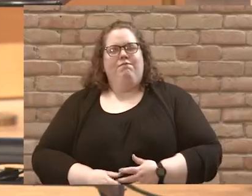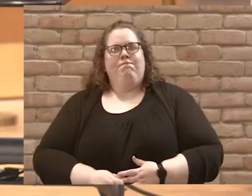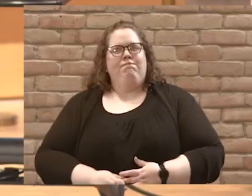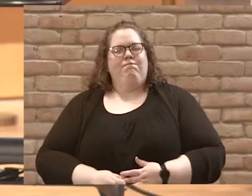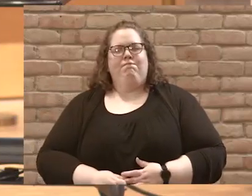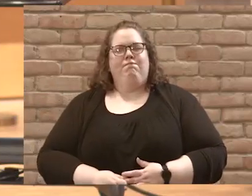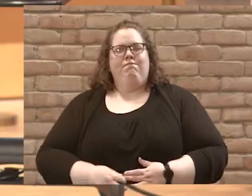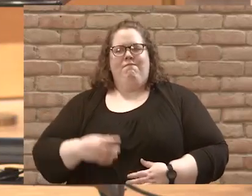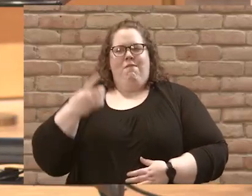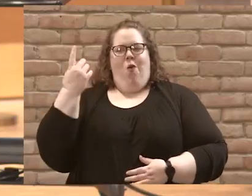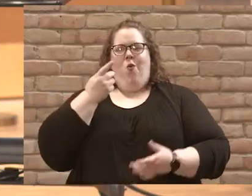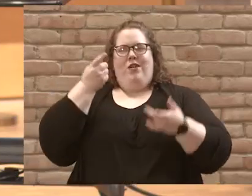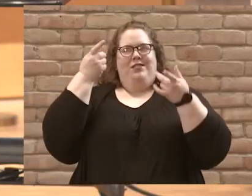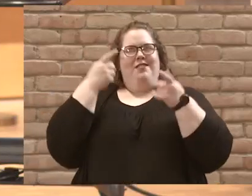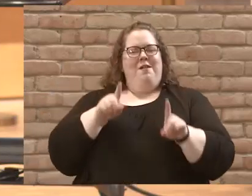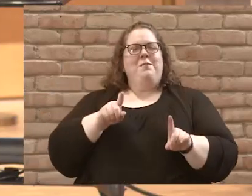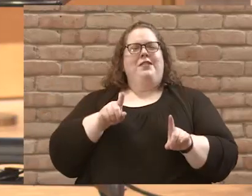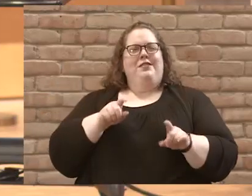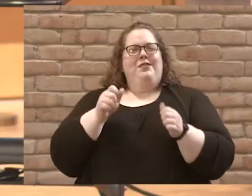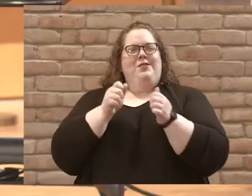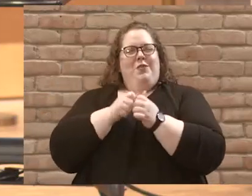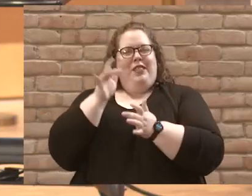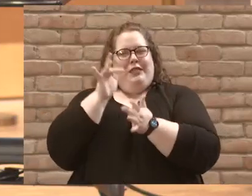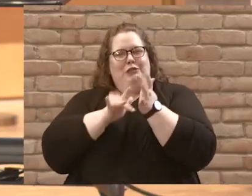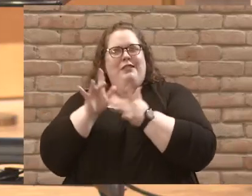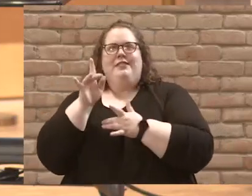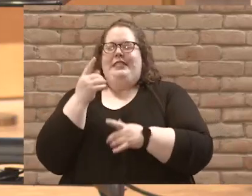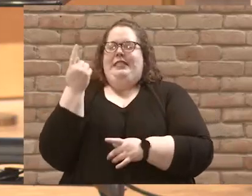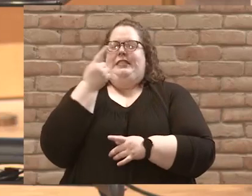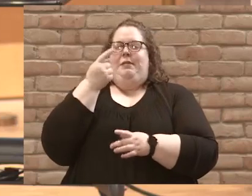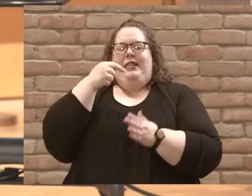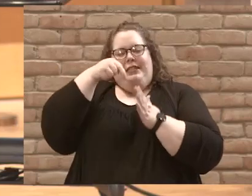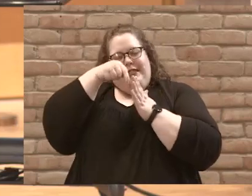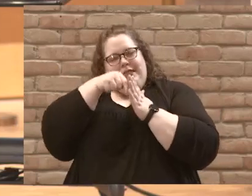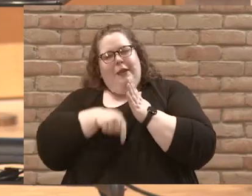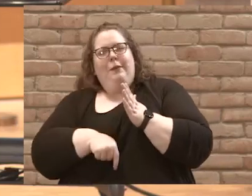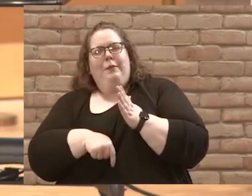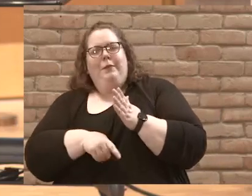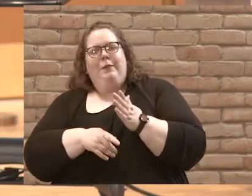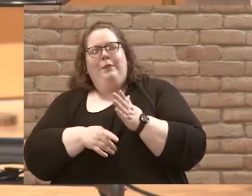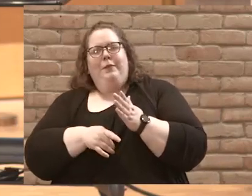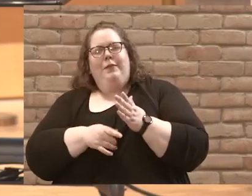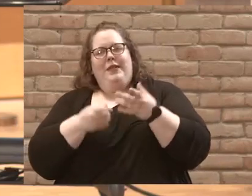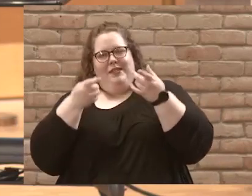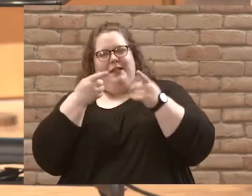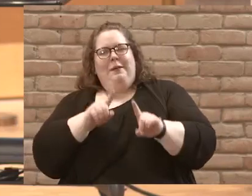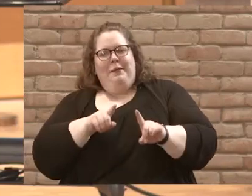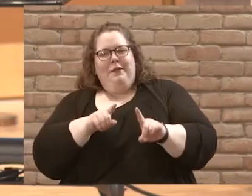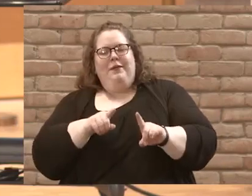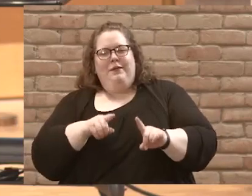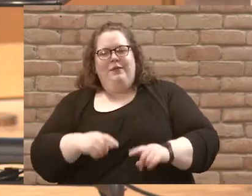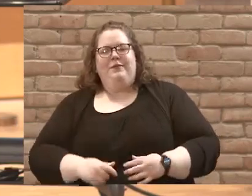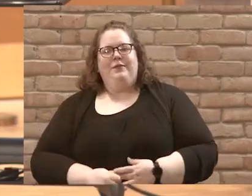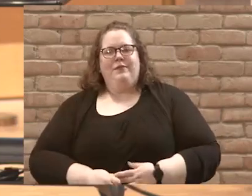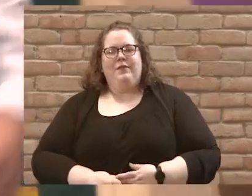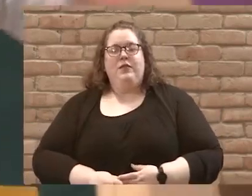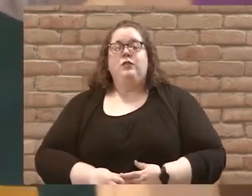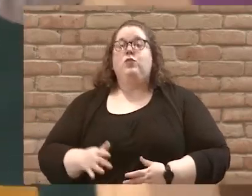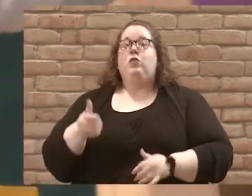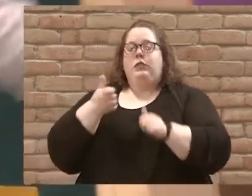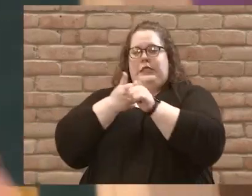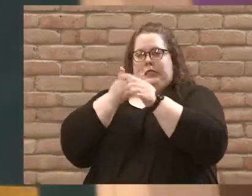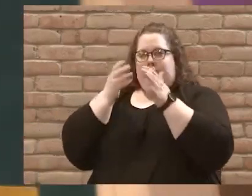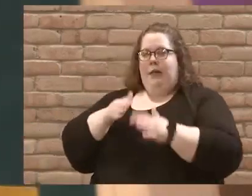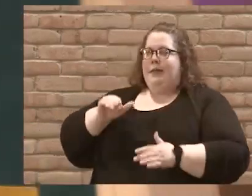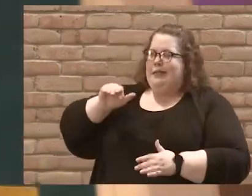always the case with Jesus that something deeper is going on. And so they wake him up, he